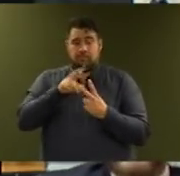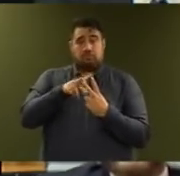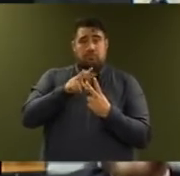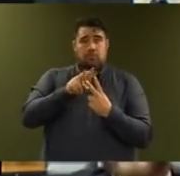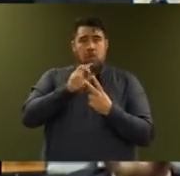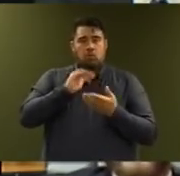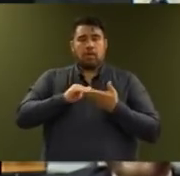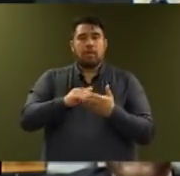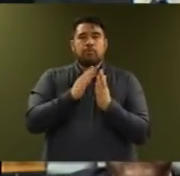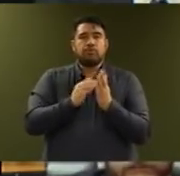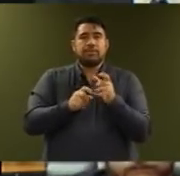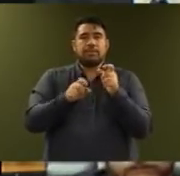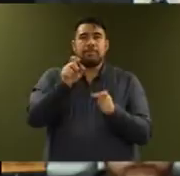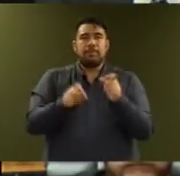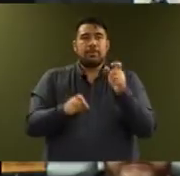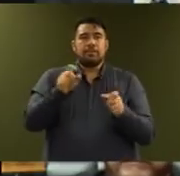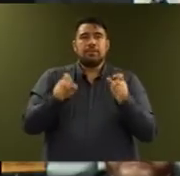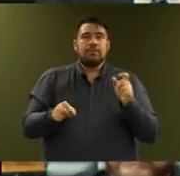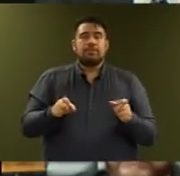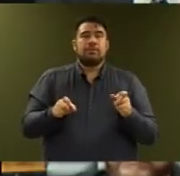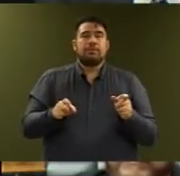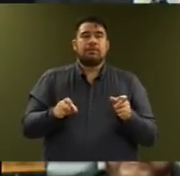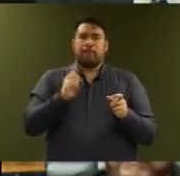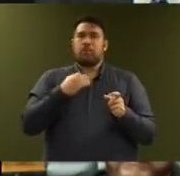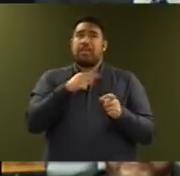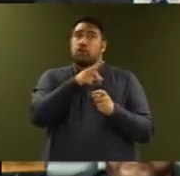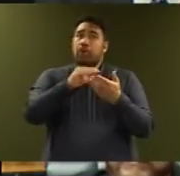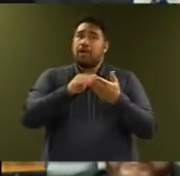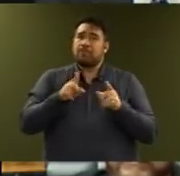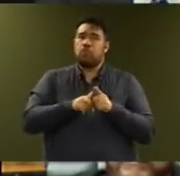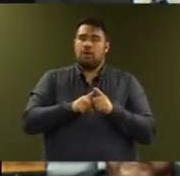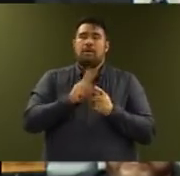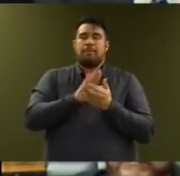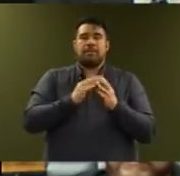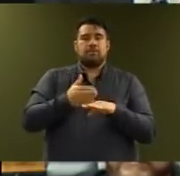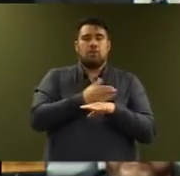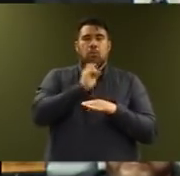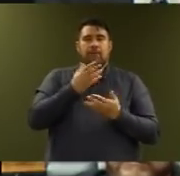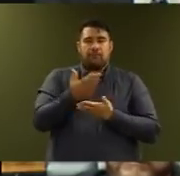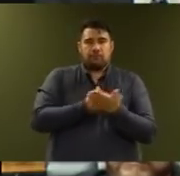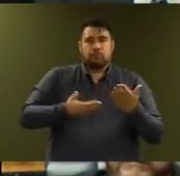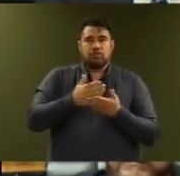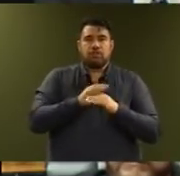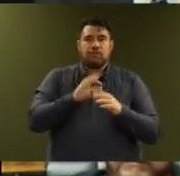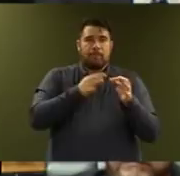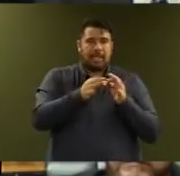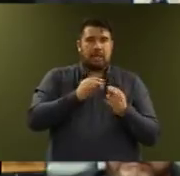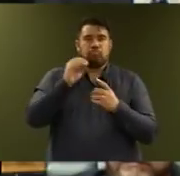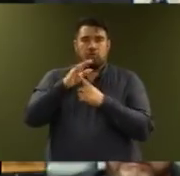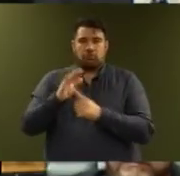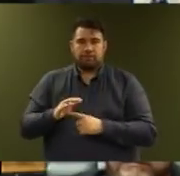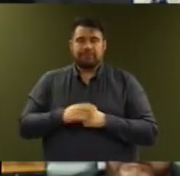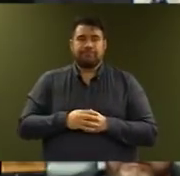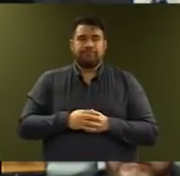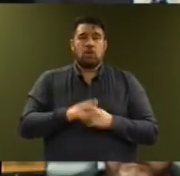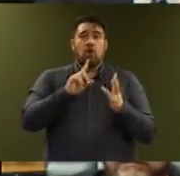Zealanders' help on this and there will be widespread public consultation on the plan and the priorities this year. Oranga Tamariki, the